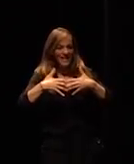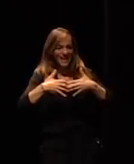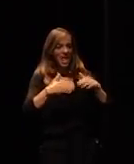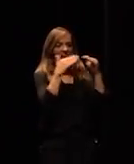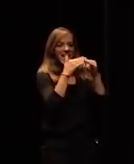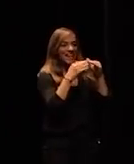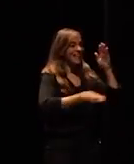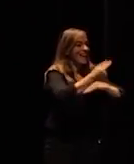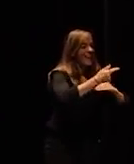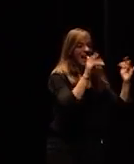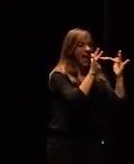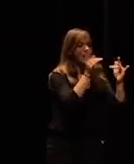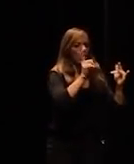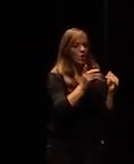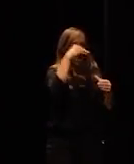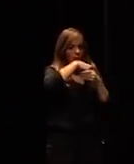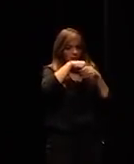we don't support public media